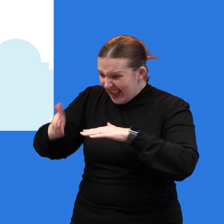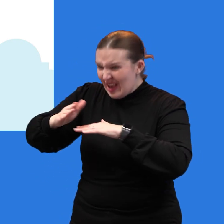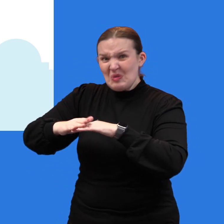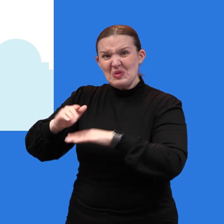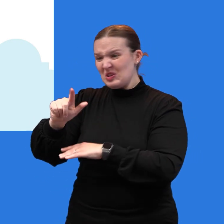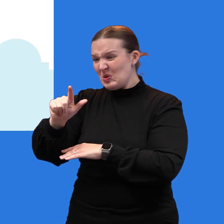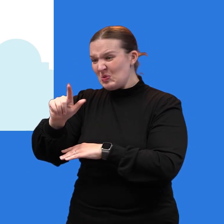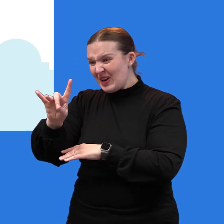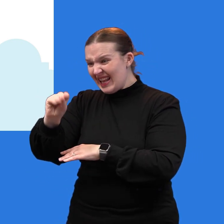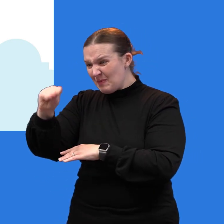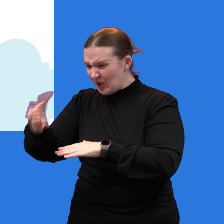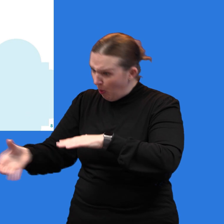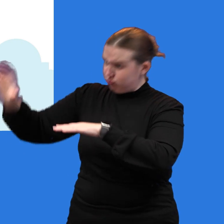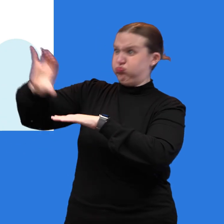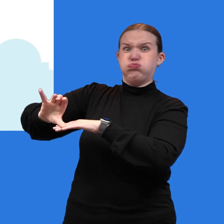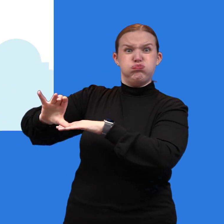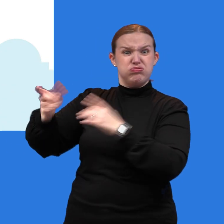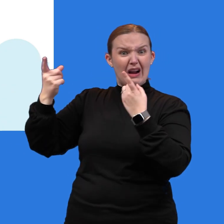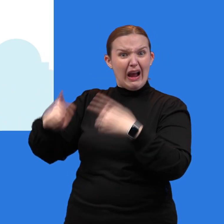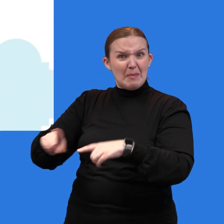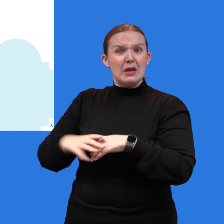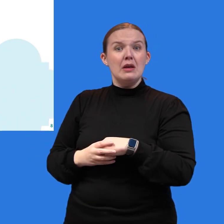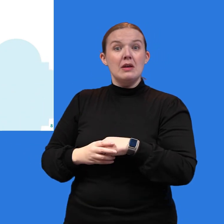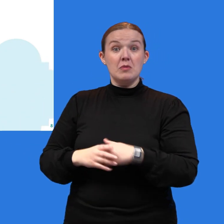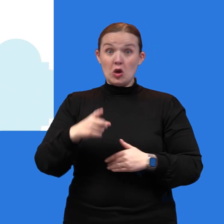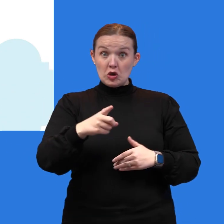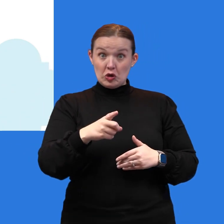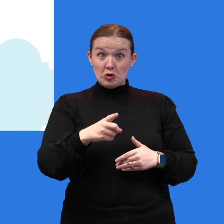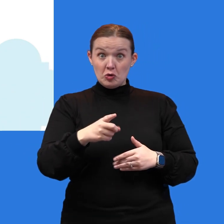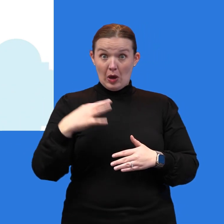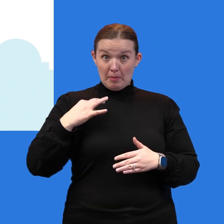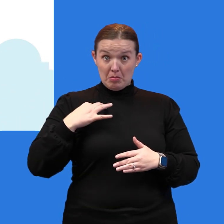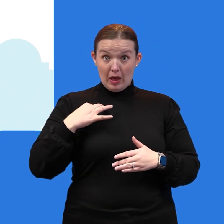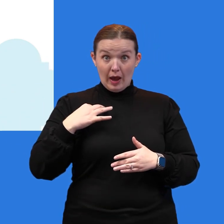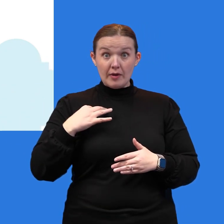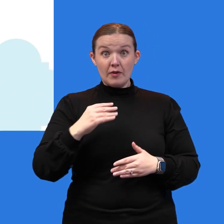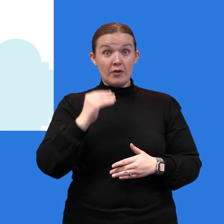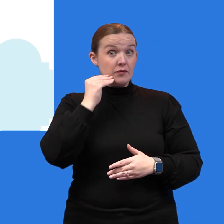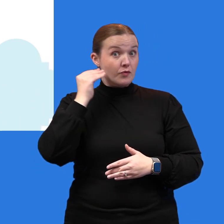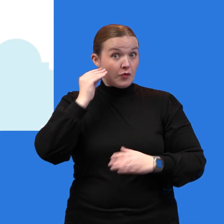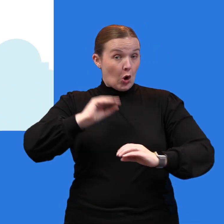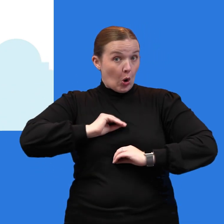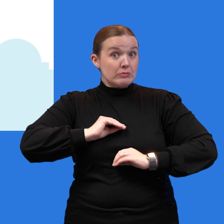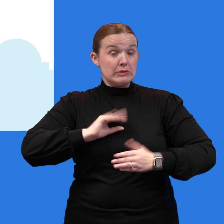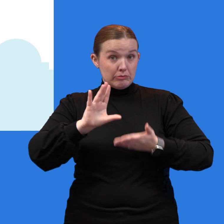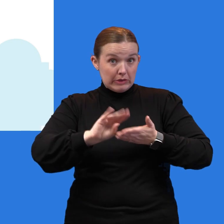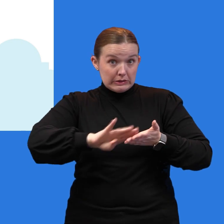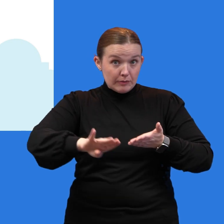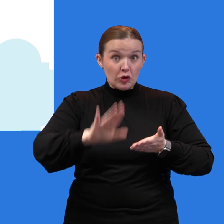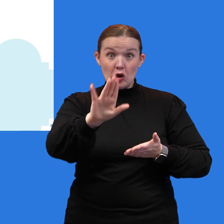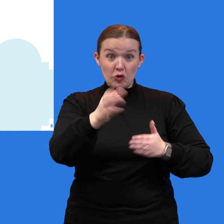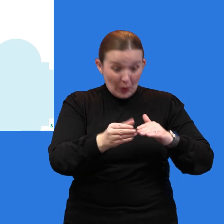average 28%, if you had applied for your homestead exemption, your increase in value would be limited to